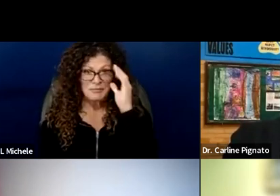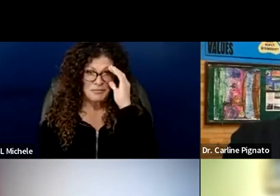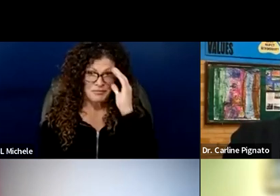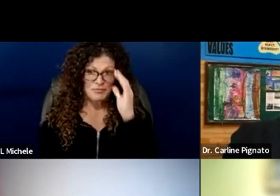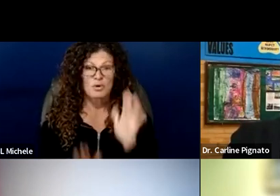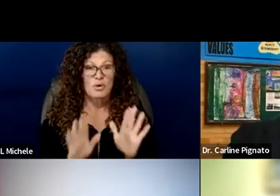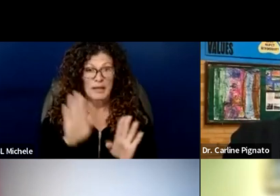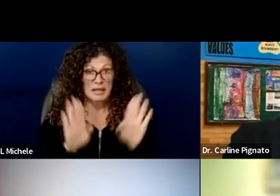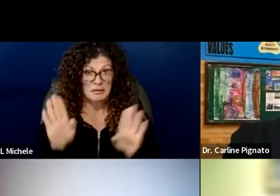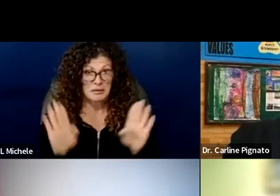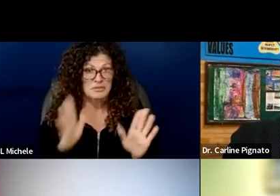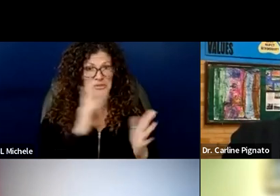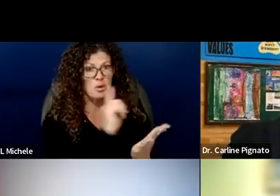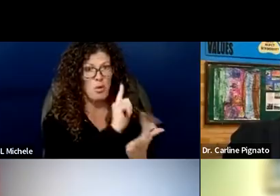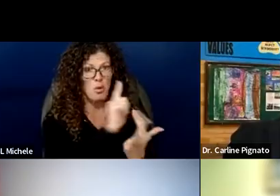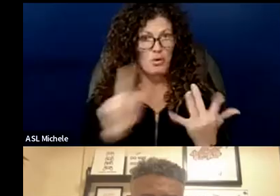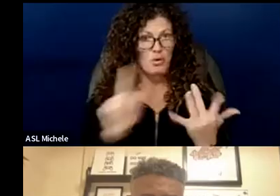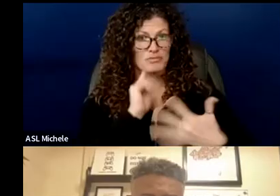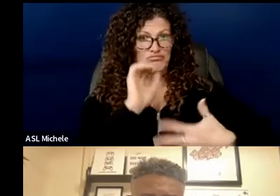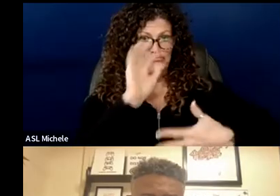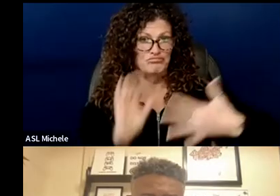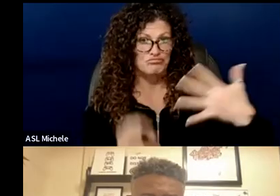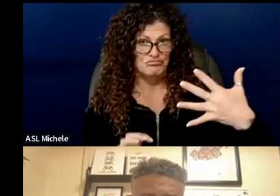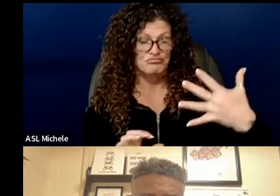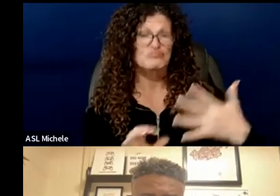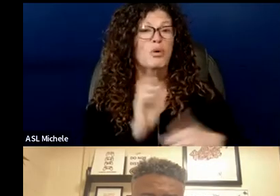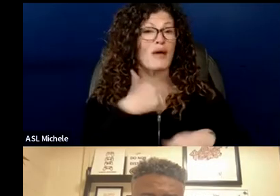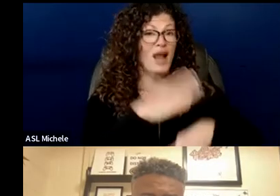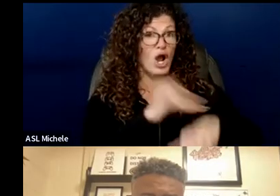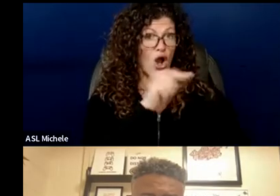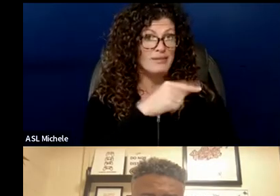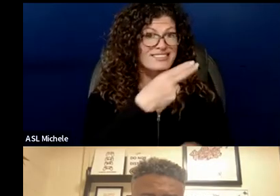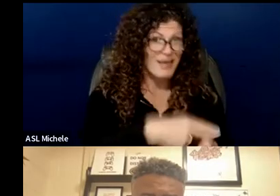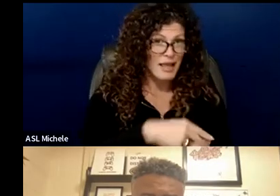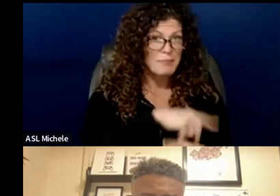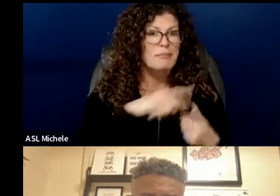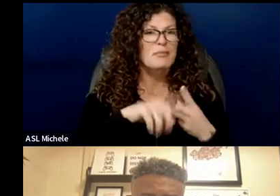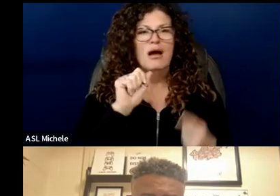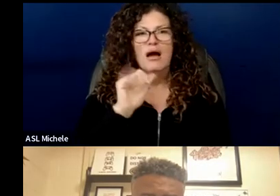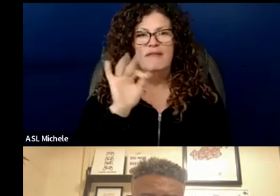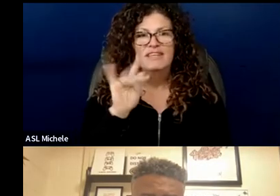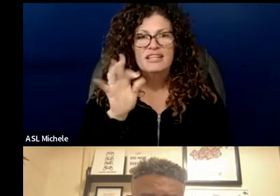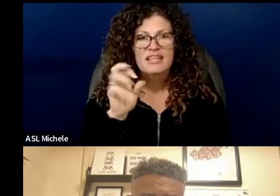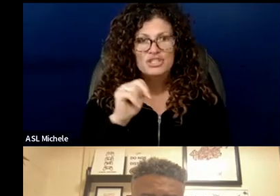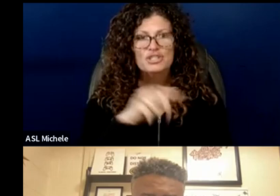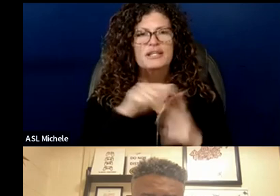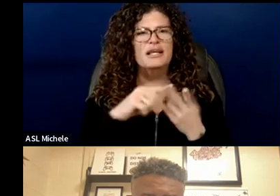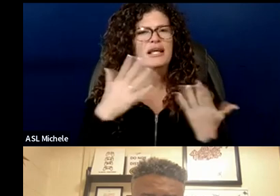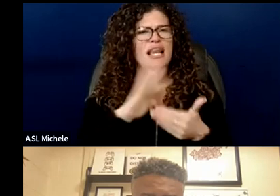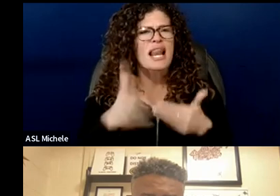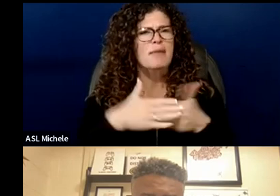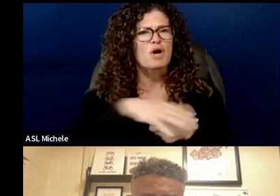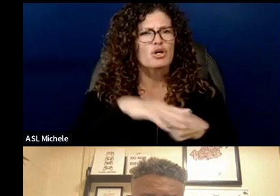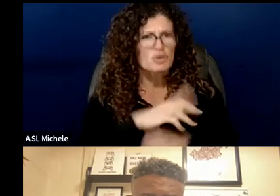which hands are raised when i call your name please state your name affiliation and what neighborhood you are from before you begin